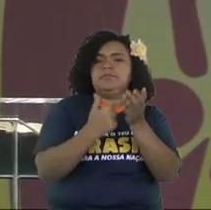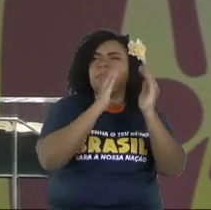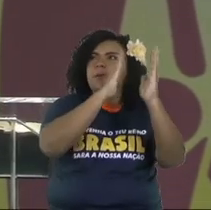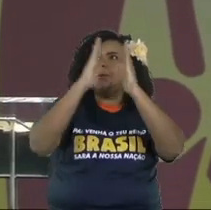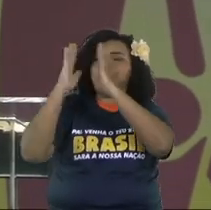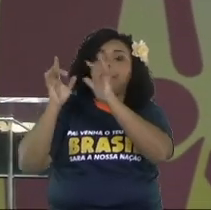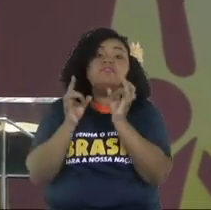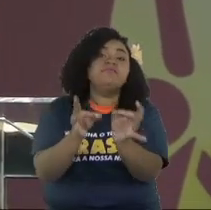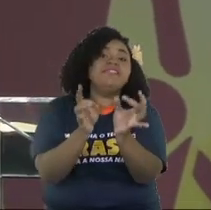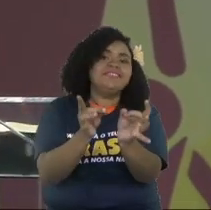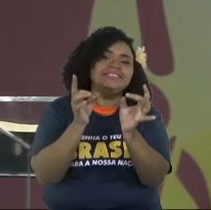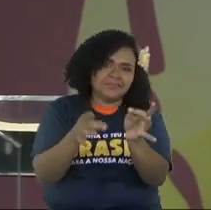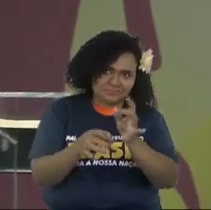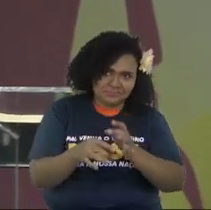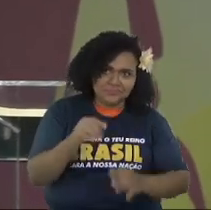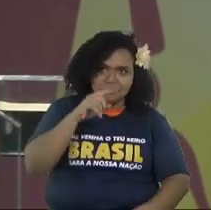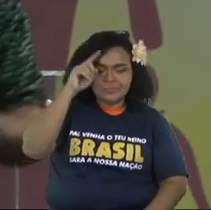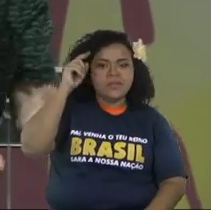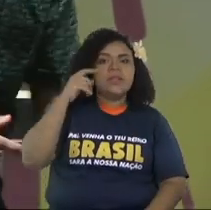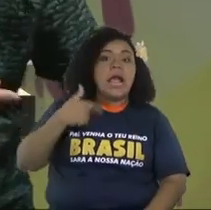used to be part of these